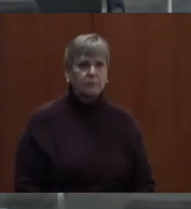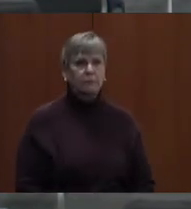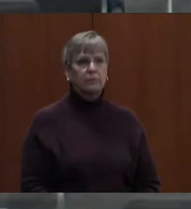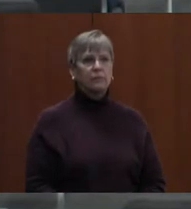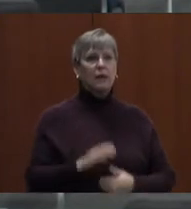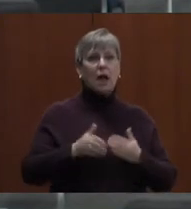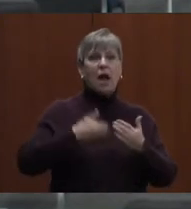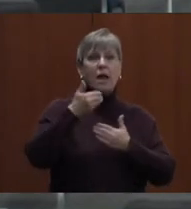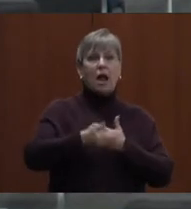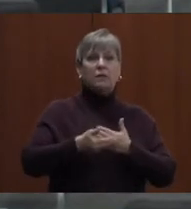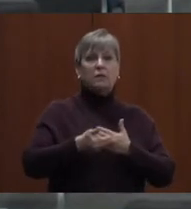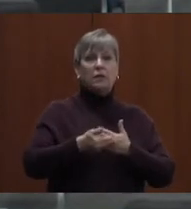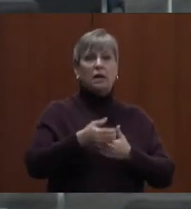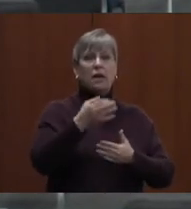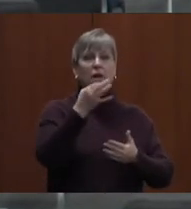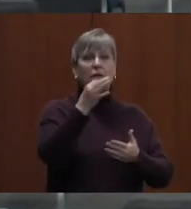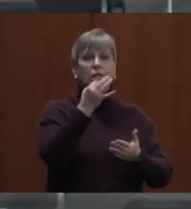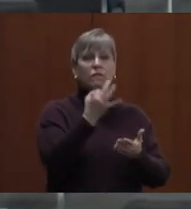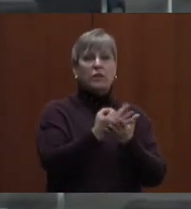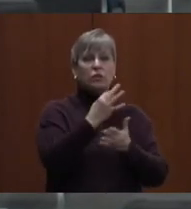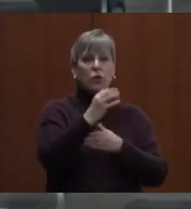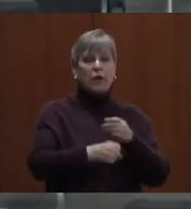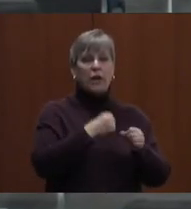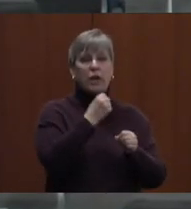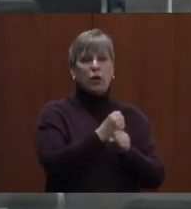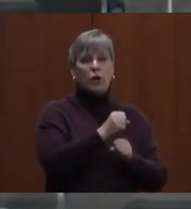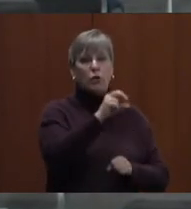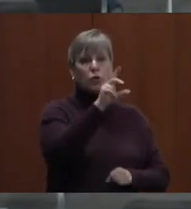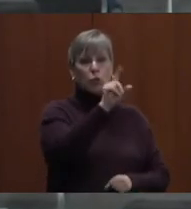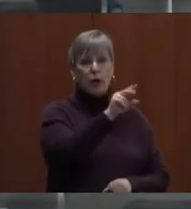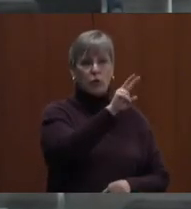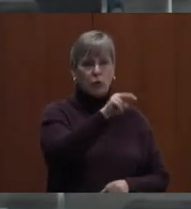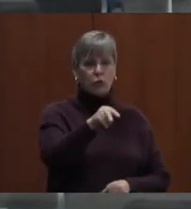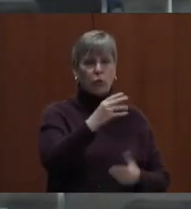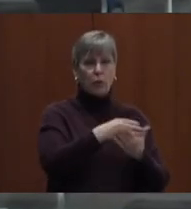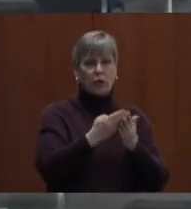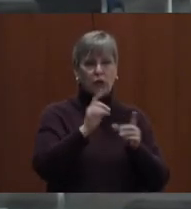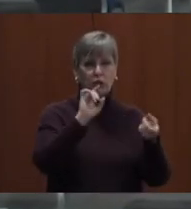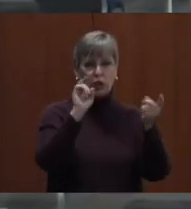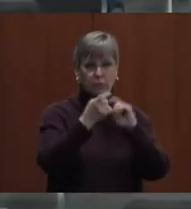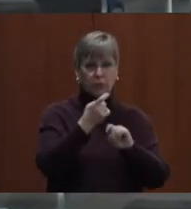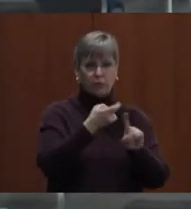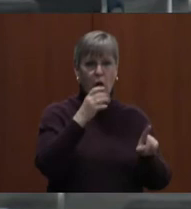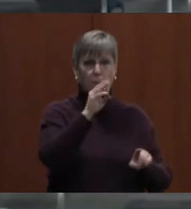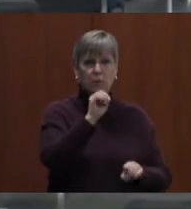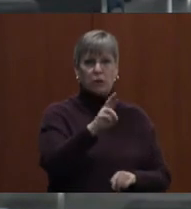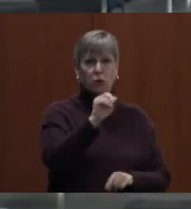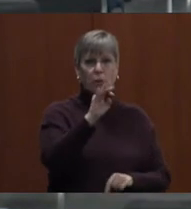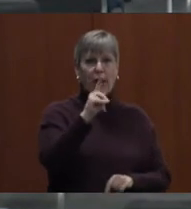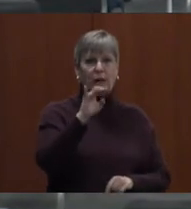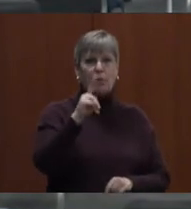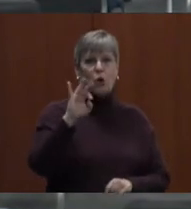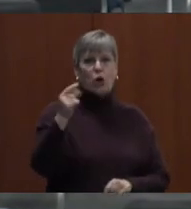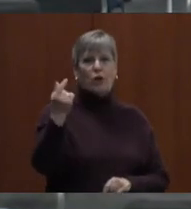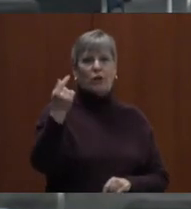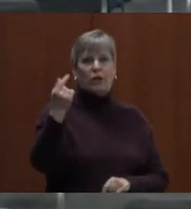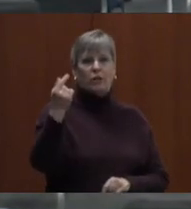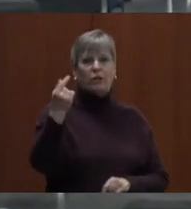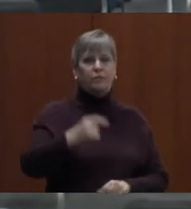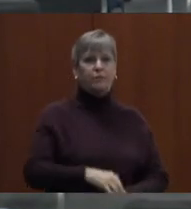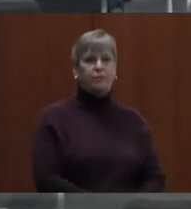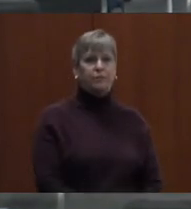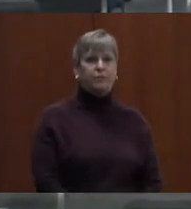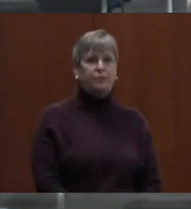Next, we have fiscal year 2022 budget adjustments with Mr. Brandenburg, our executive director of finance.